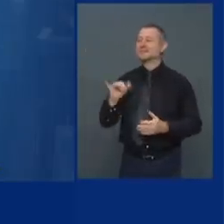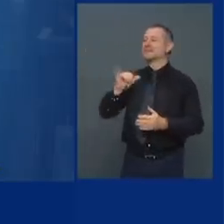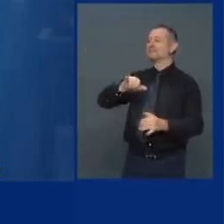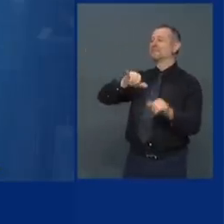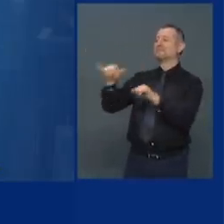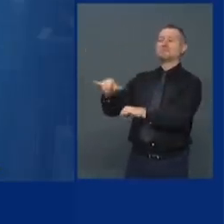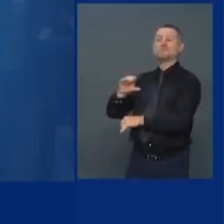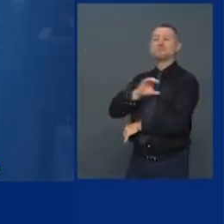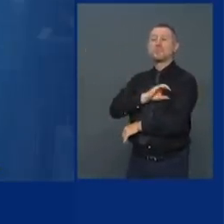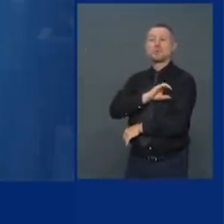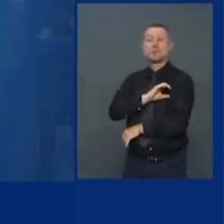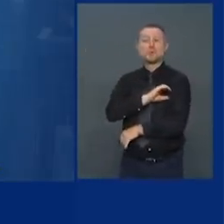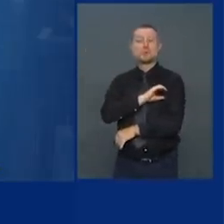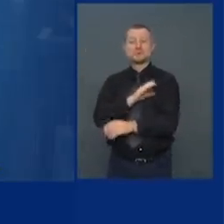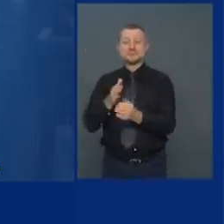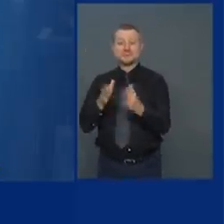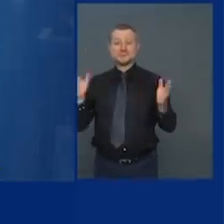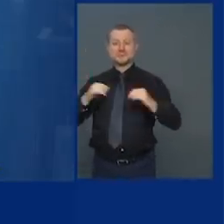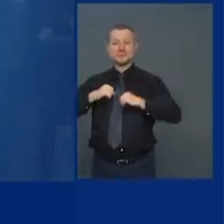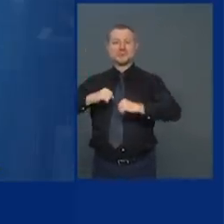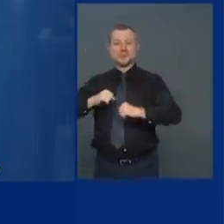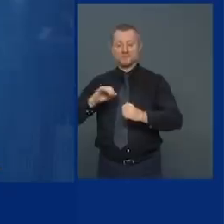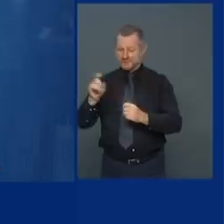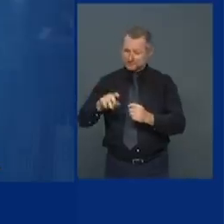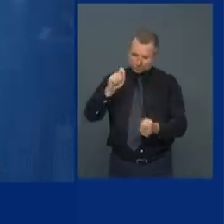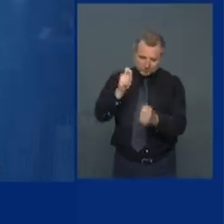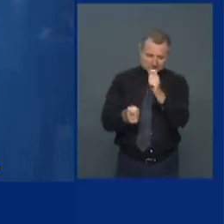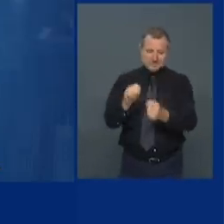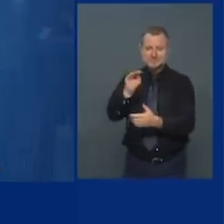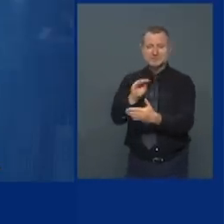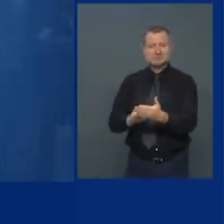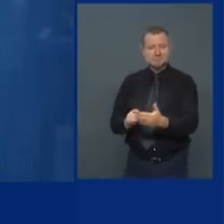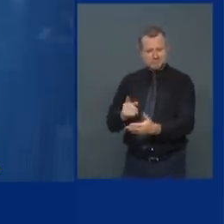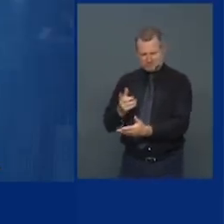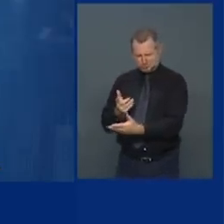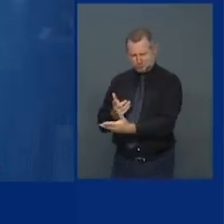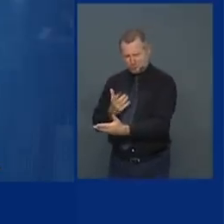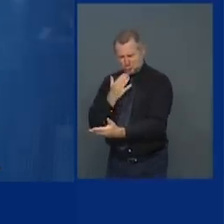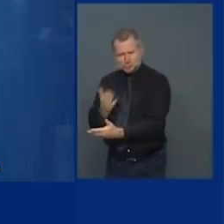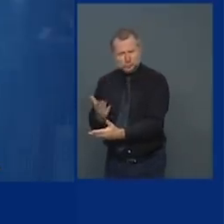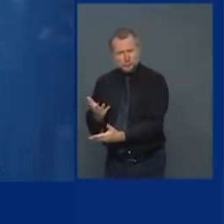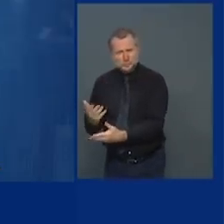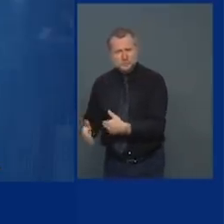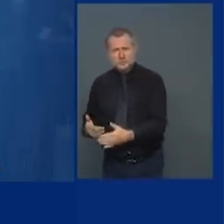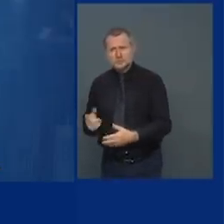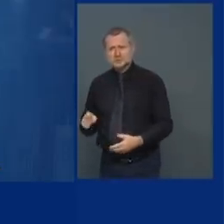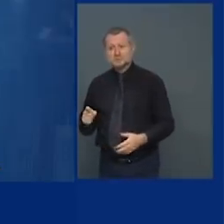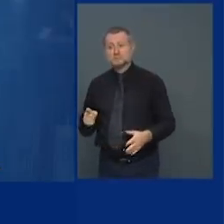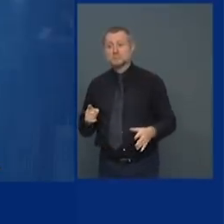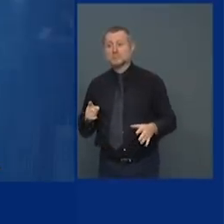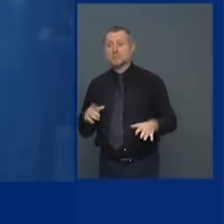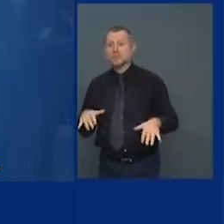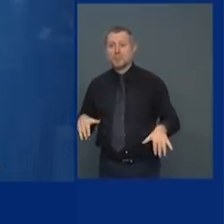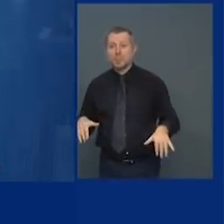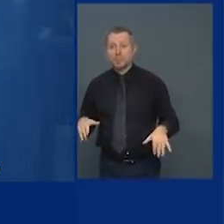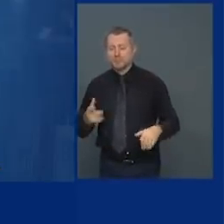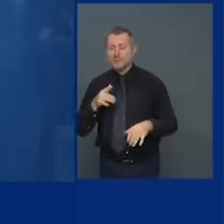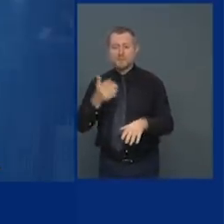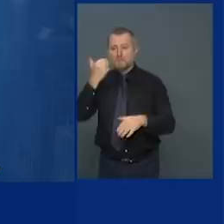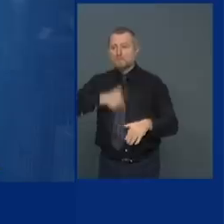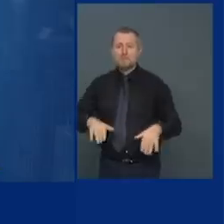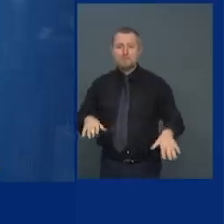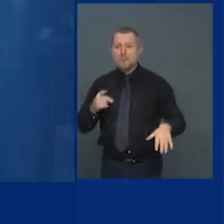that's good news but paralysis in this dysfunctional situation